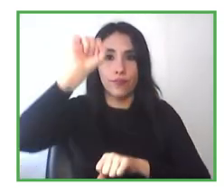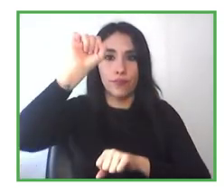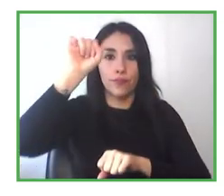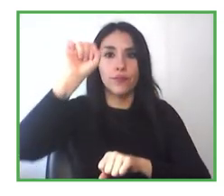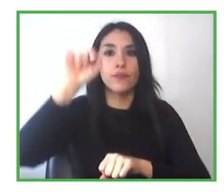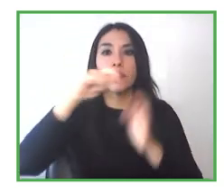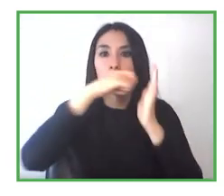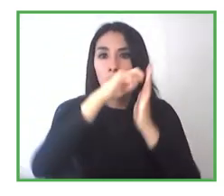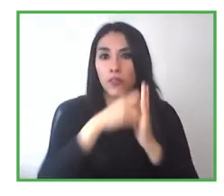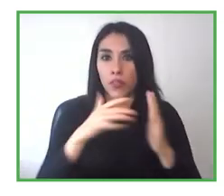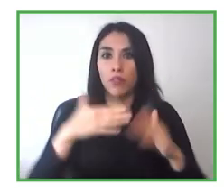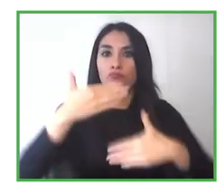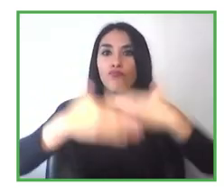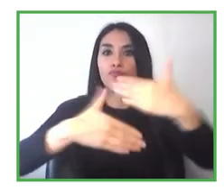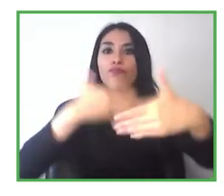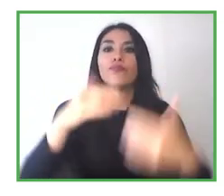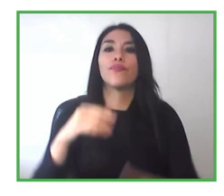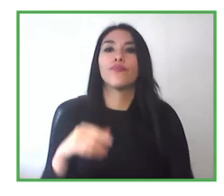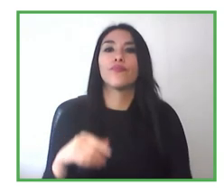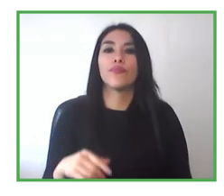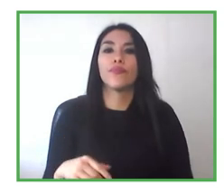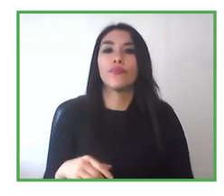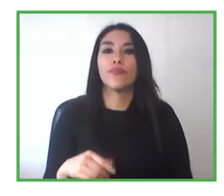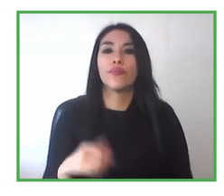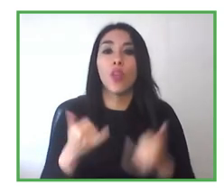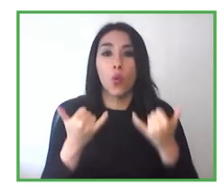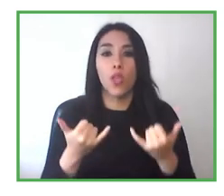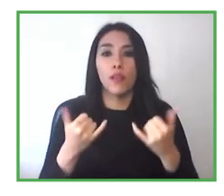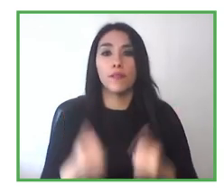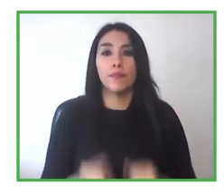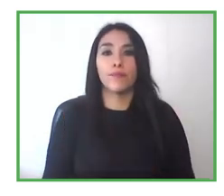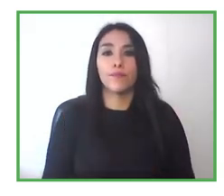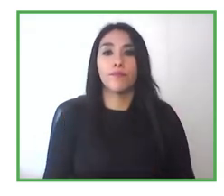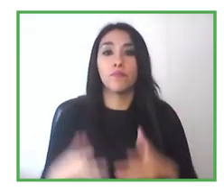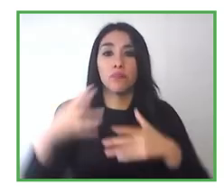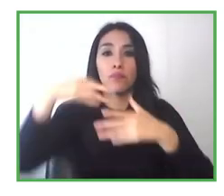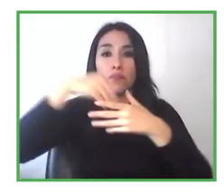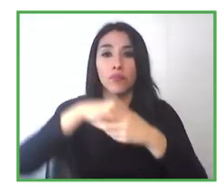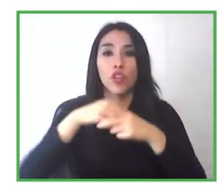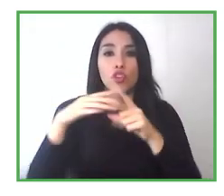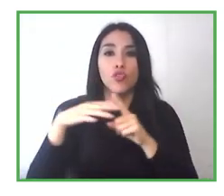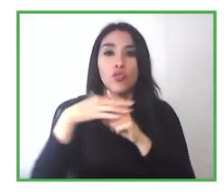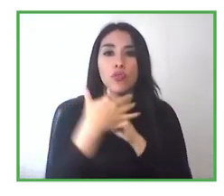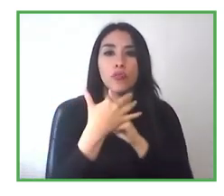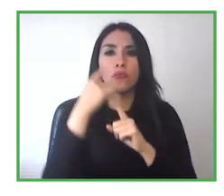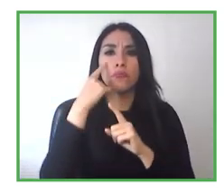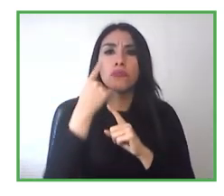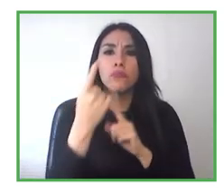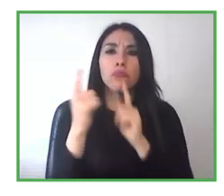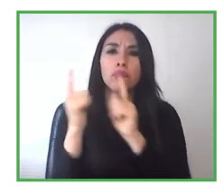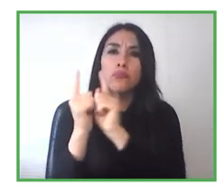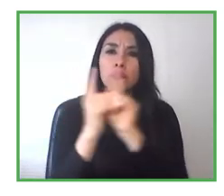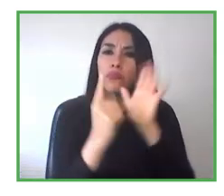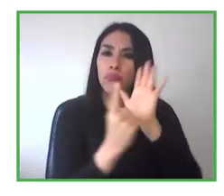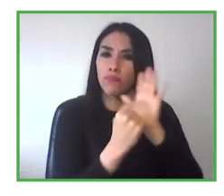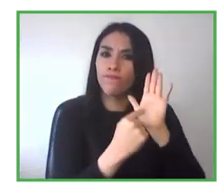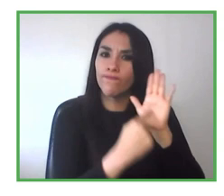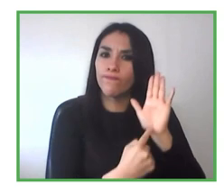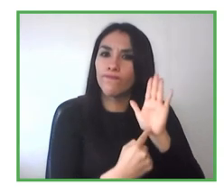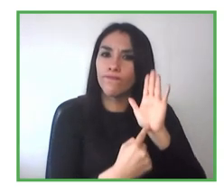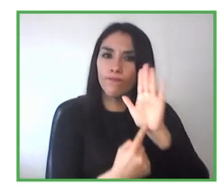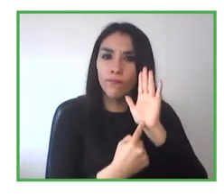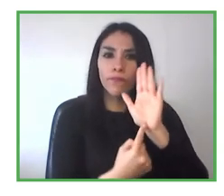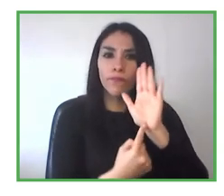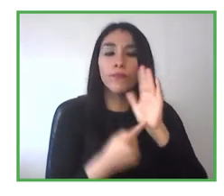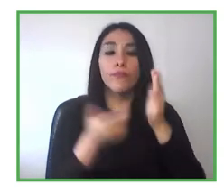which allows social integration and recognition that the country has to give to this work. Which sometimes they learn